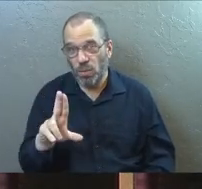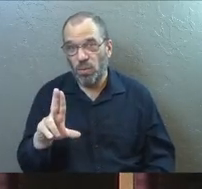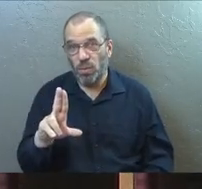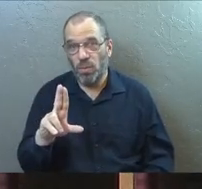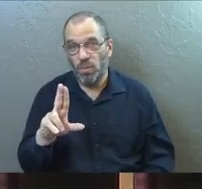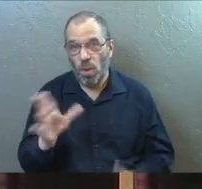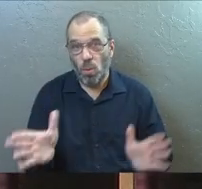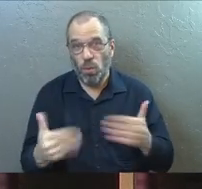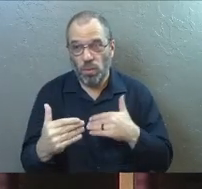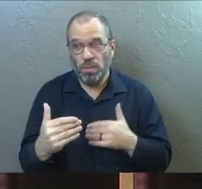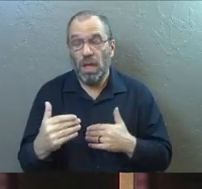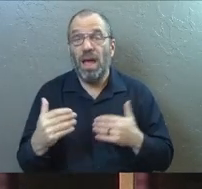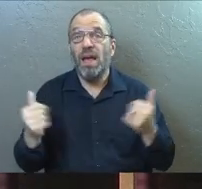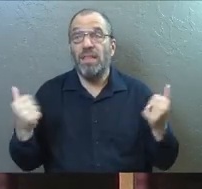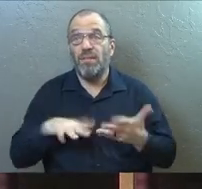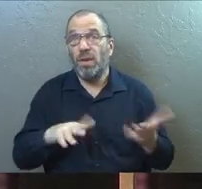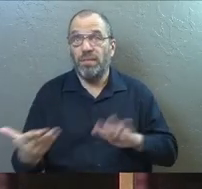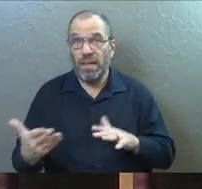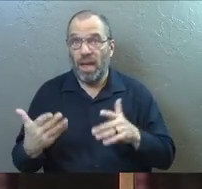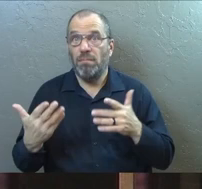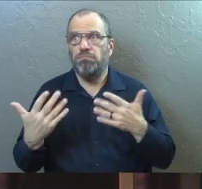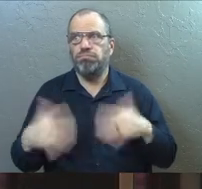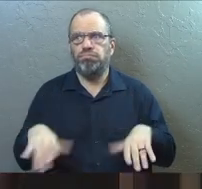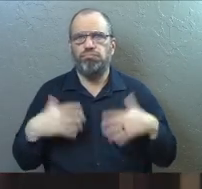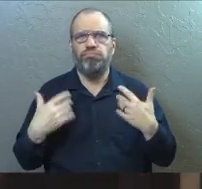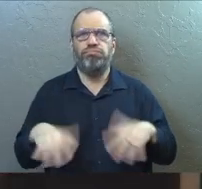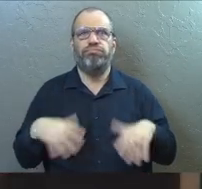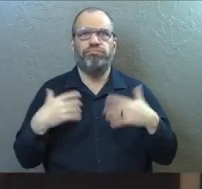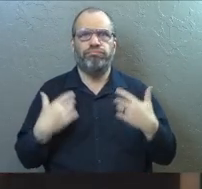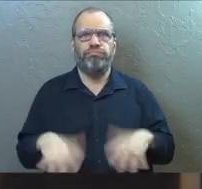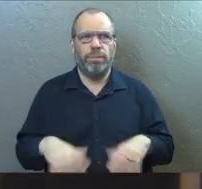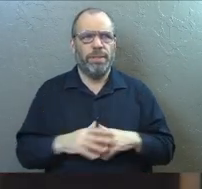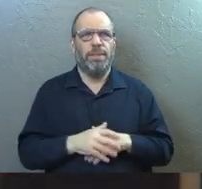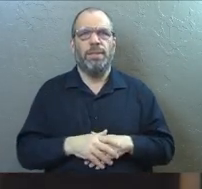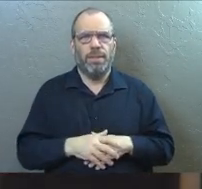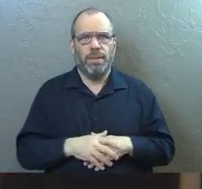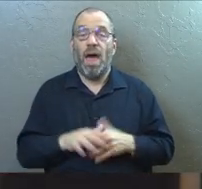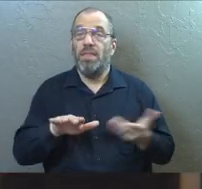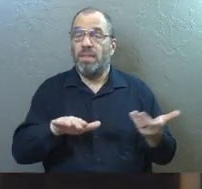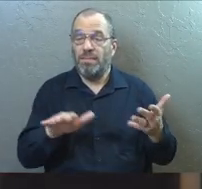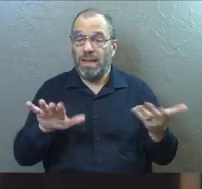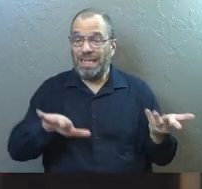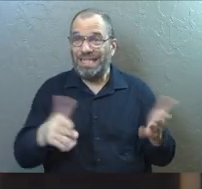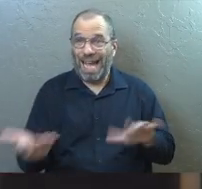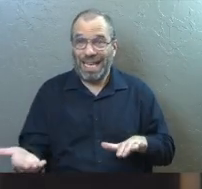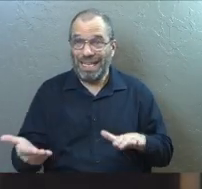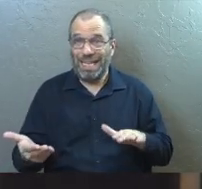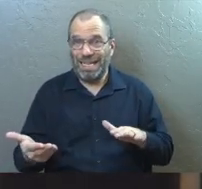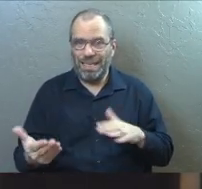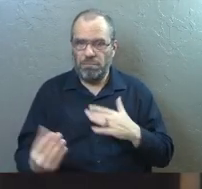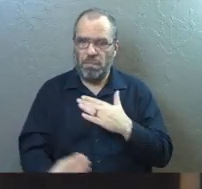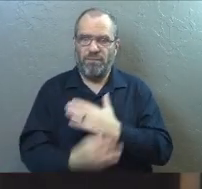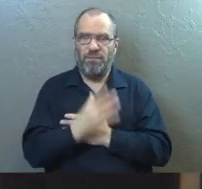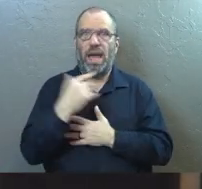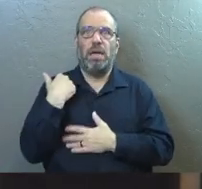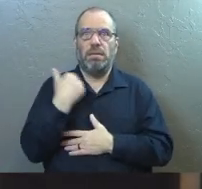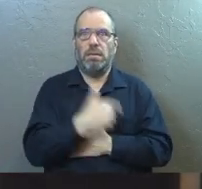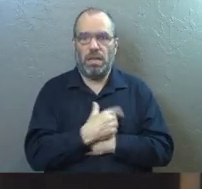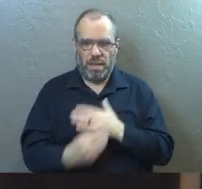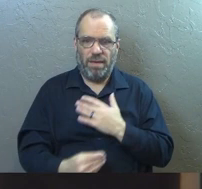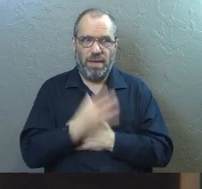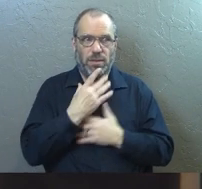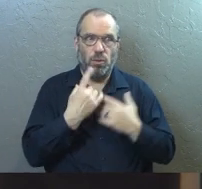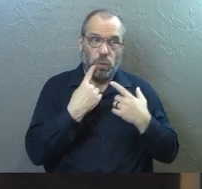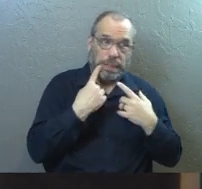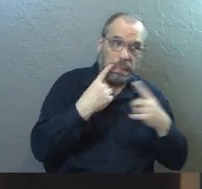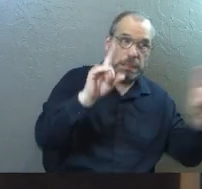is a thing. Fear of death drives us. Fear of death drives us